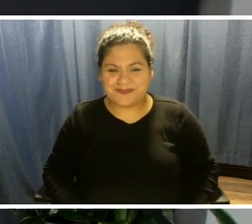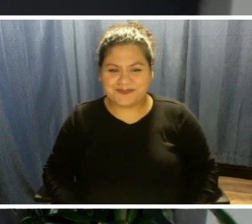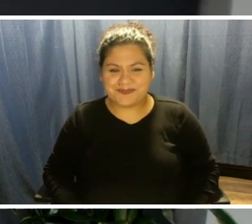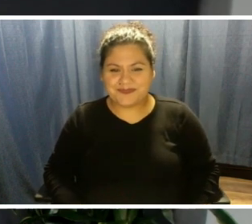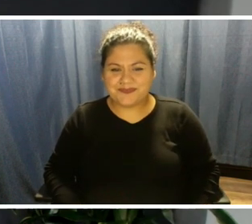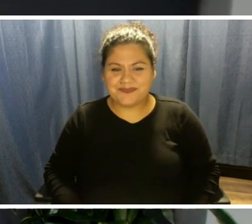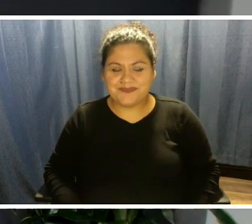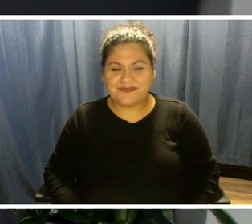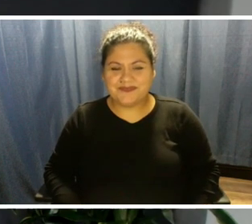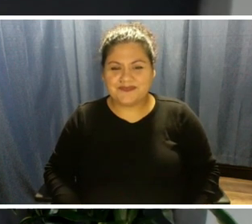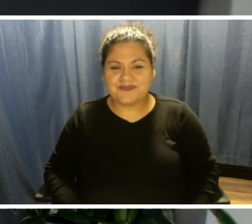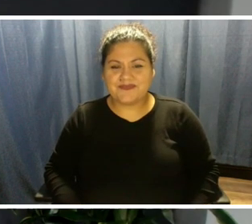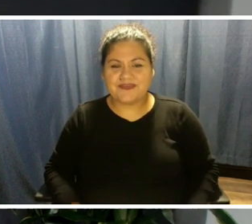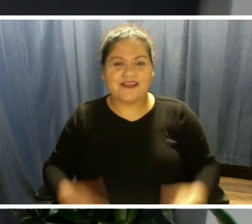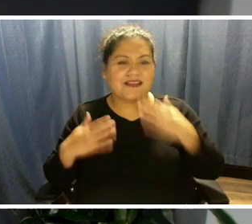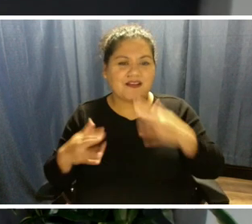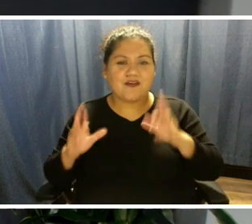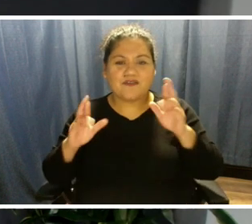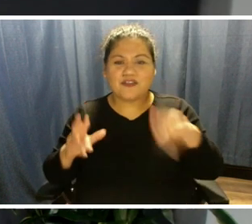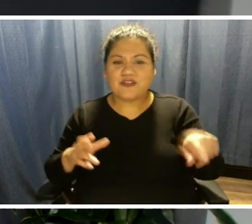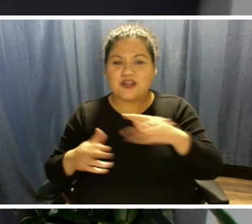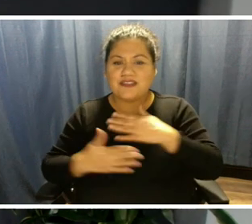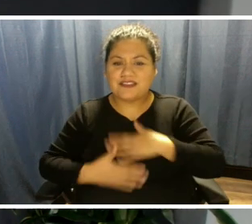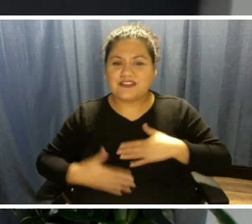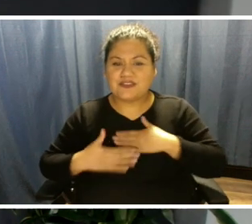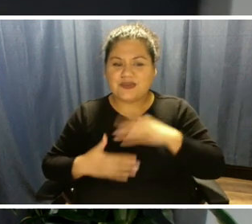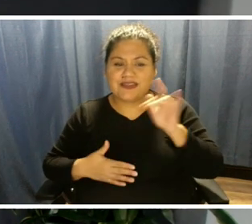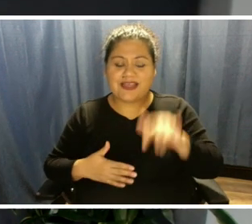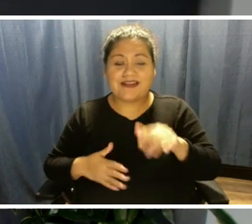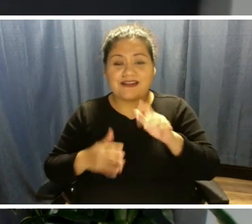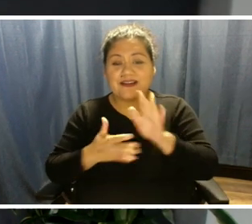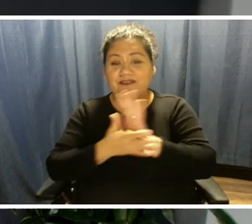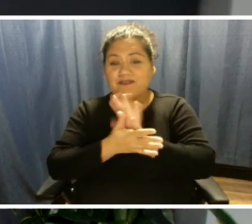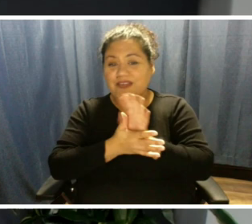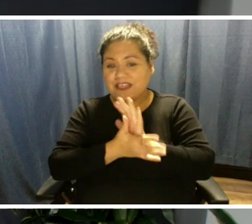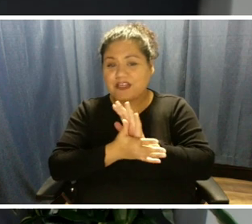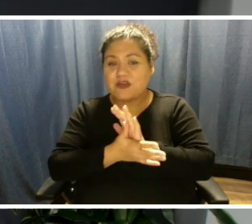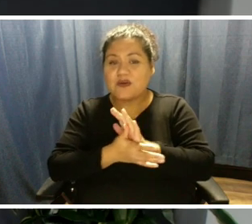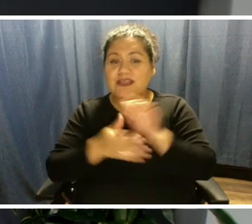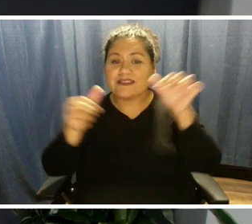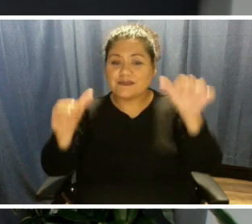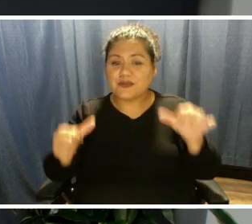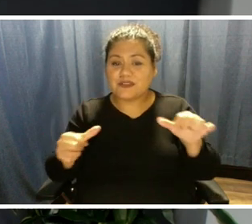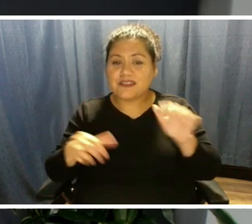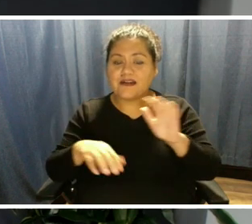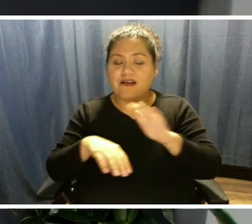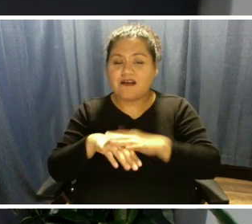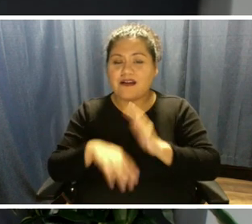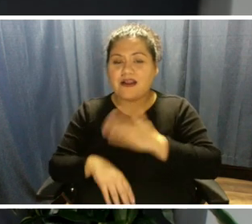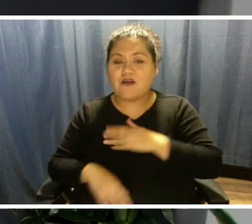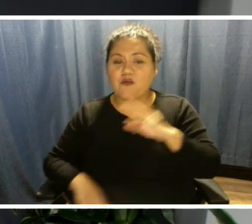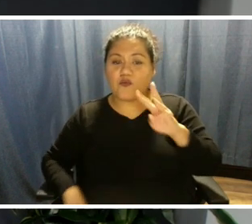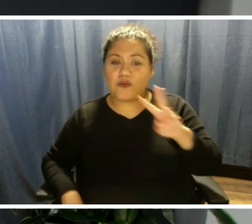All right. Well, thank you. We hope you all enjoyed that. Again, that video is on our website. We hope you check that out at